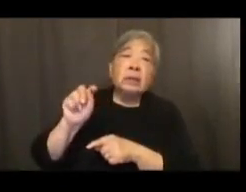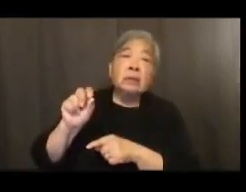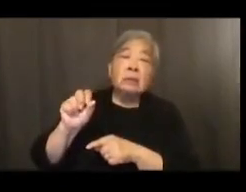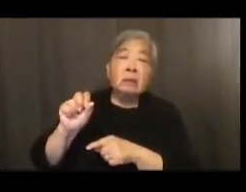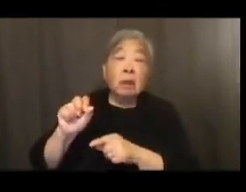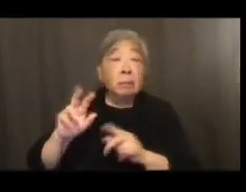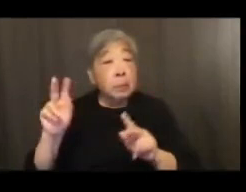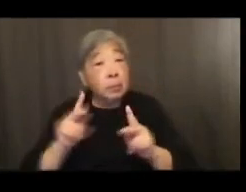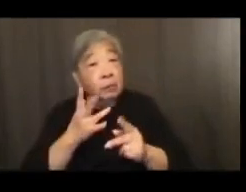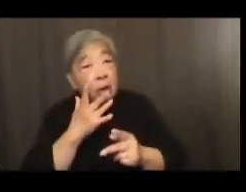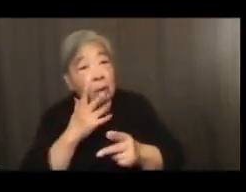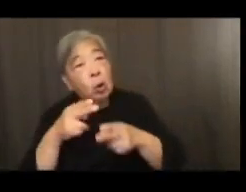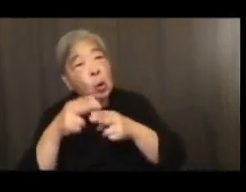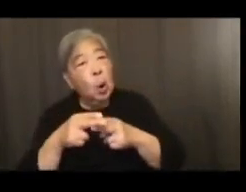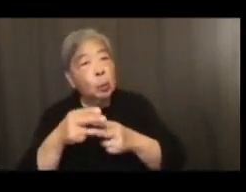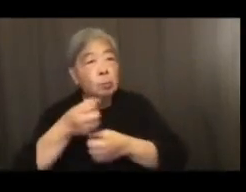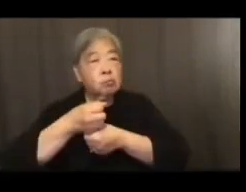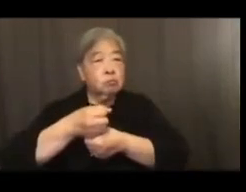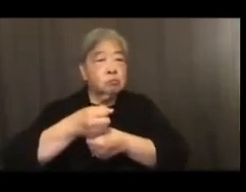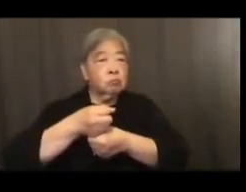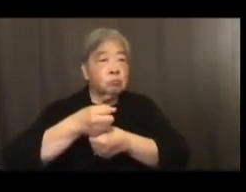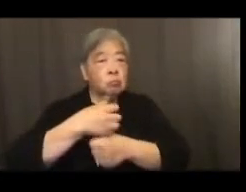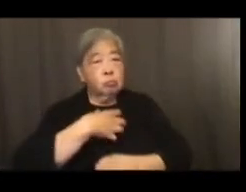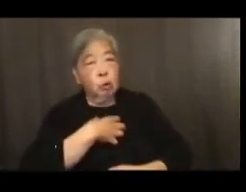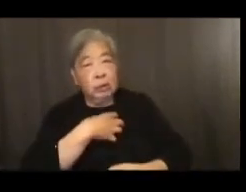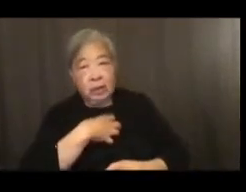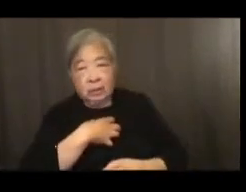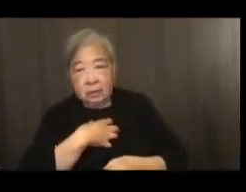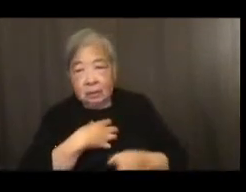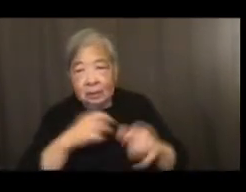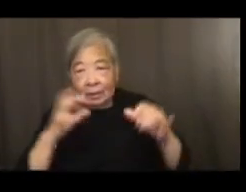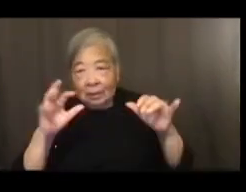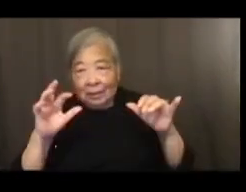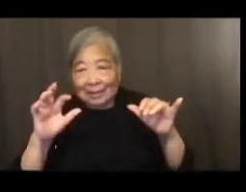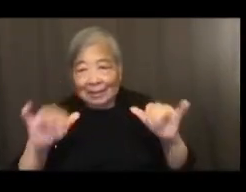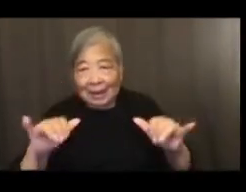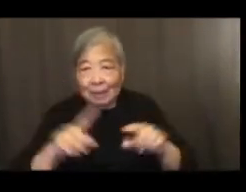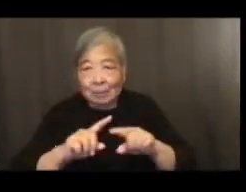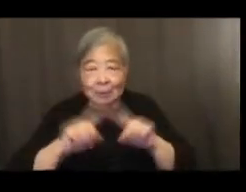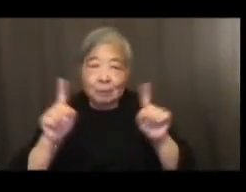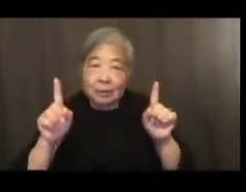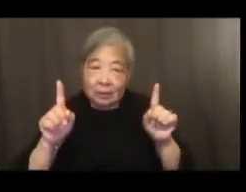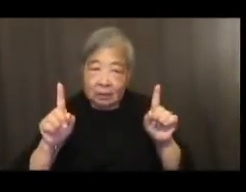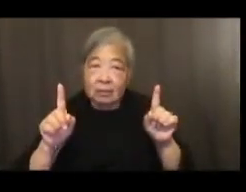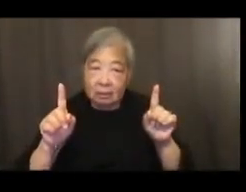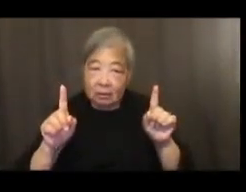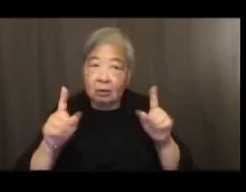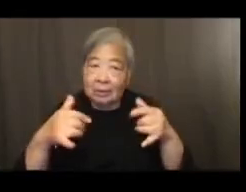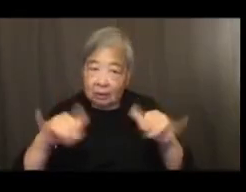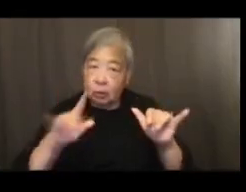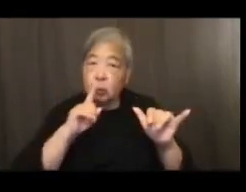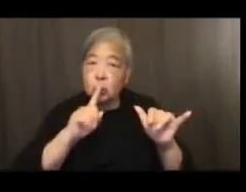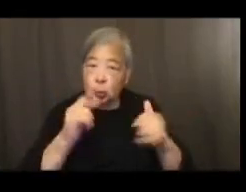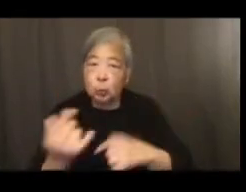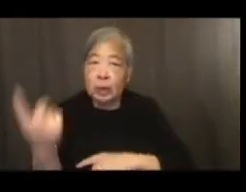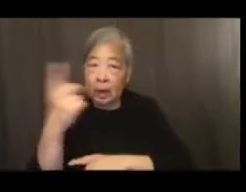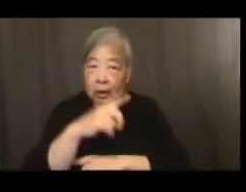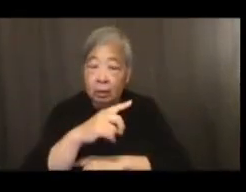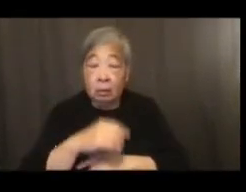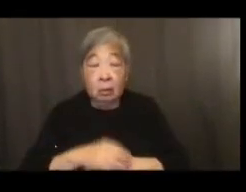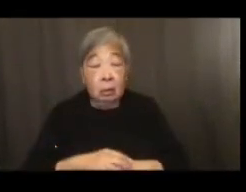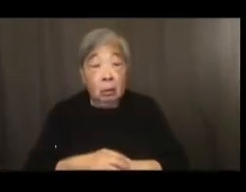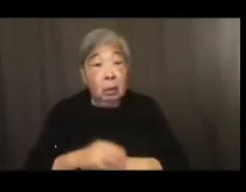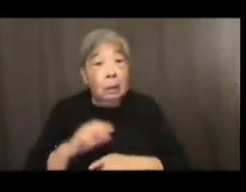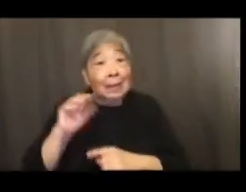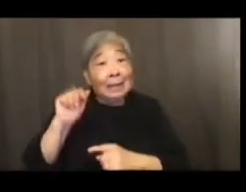protests. For the most part, the same differences in framing hold true today. In response to the 60s